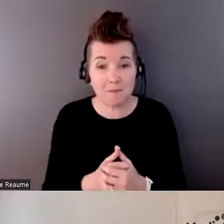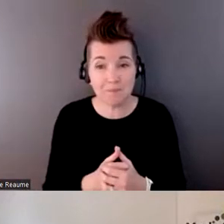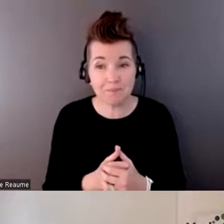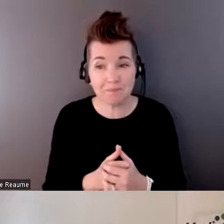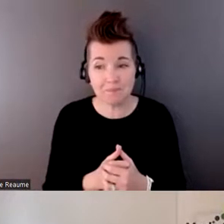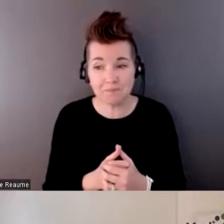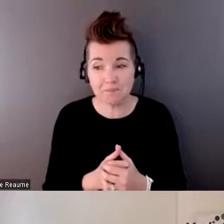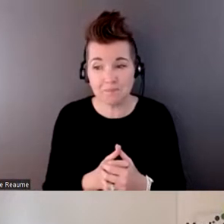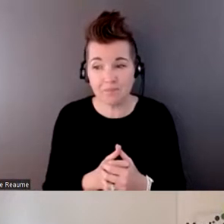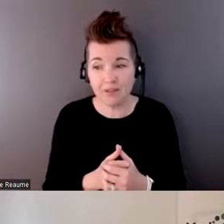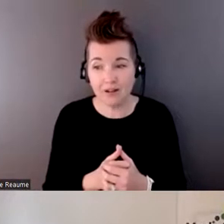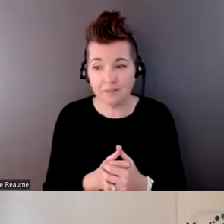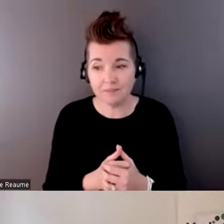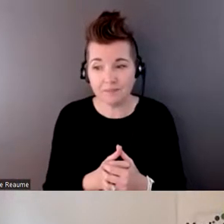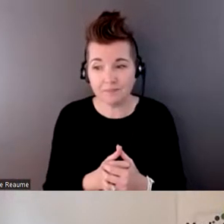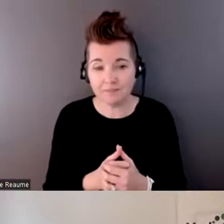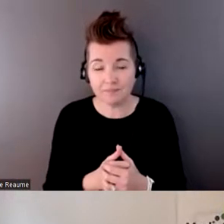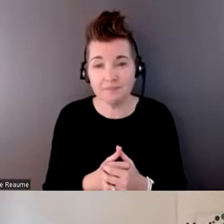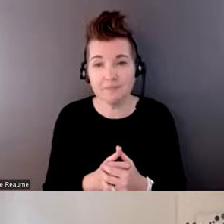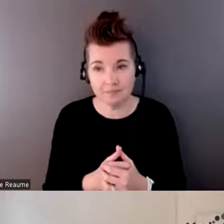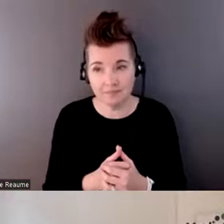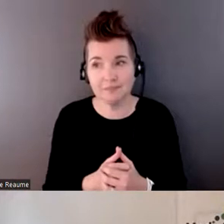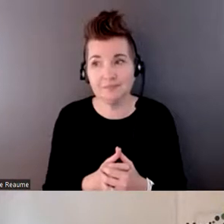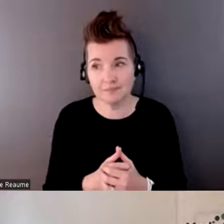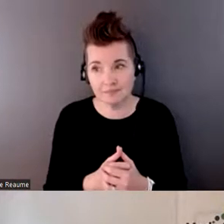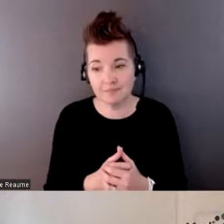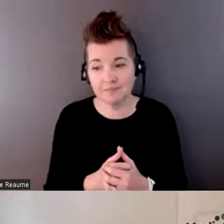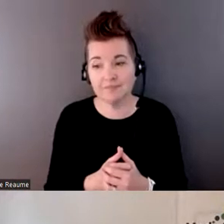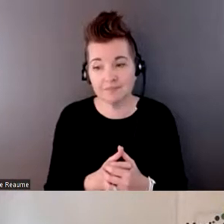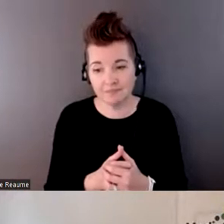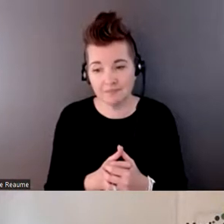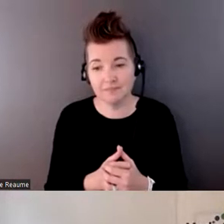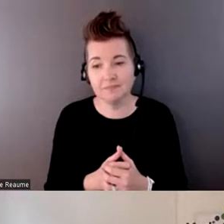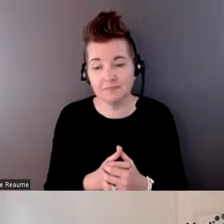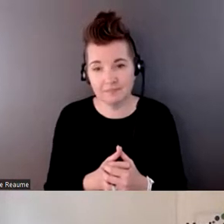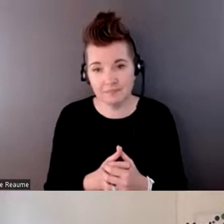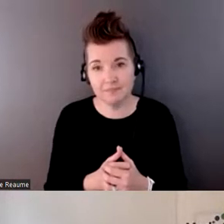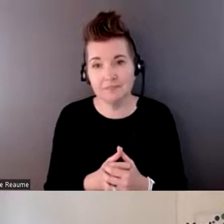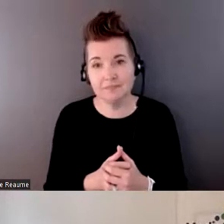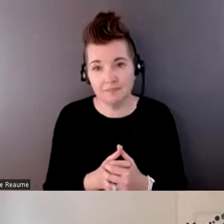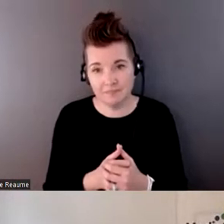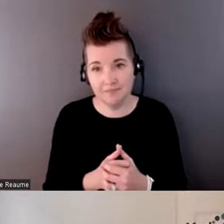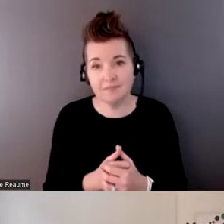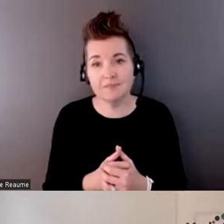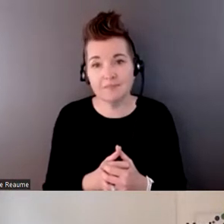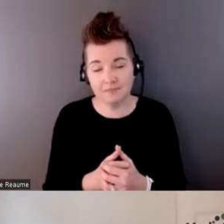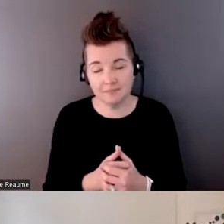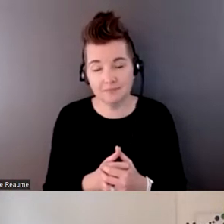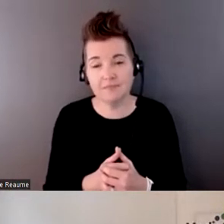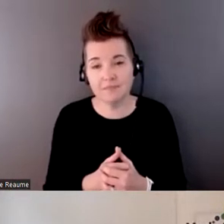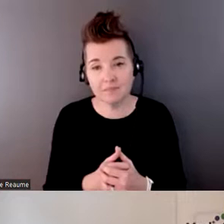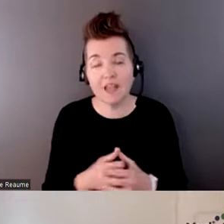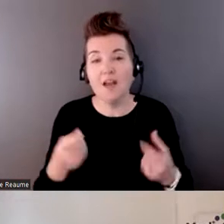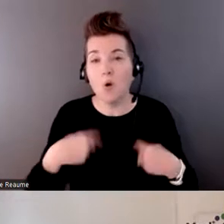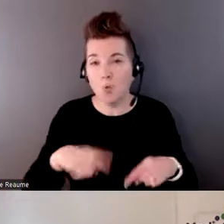Um, well, know that we, so we do have some, um, you know, some, um, tips within the, so there are worksheets that definitely cover this in more